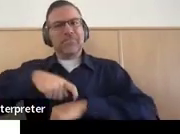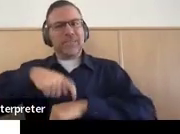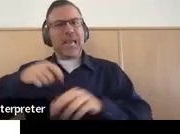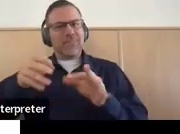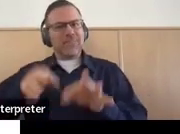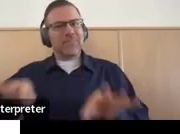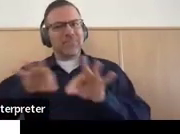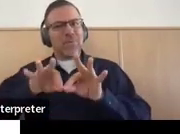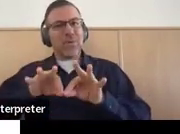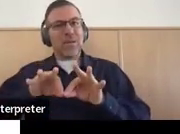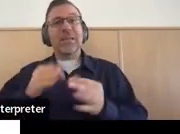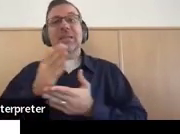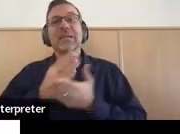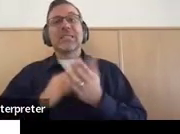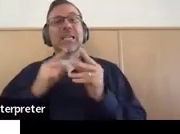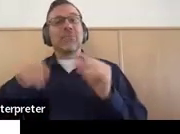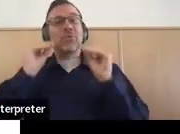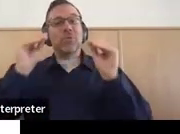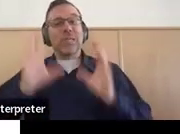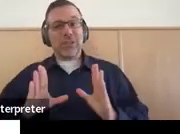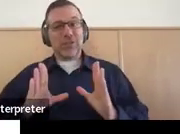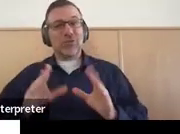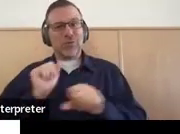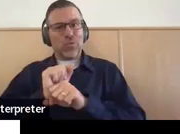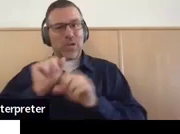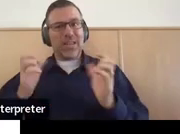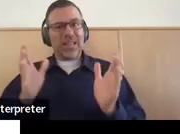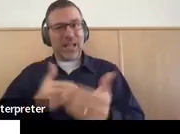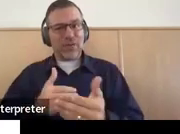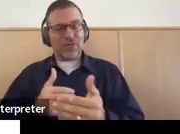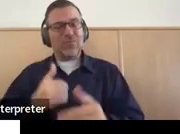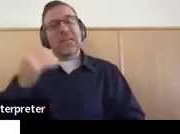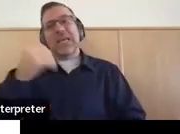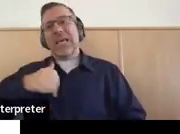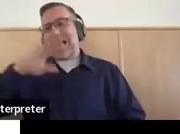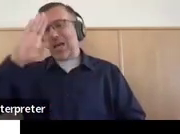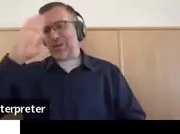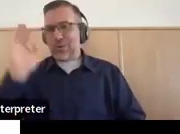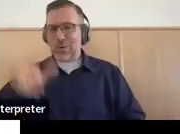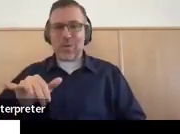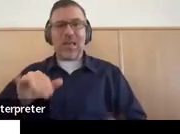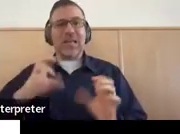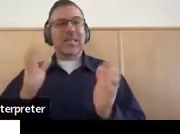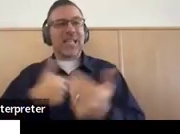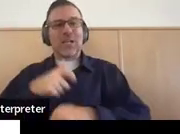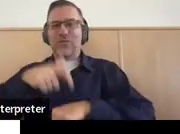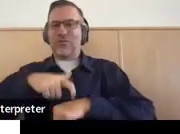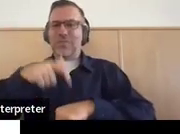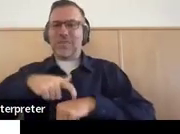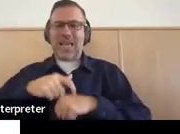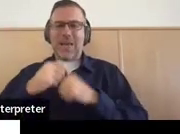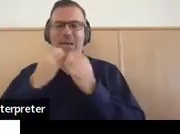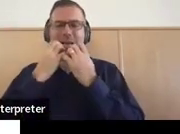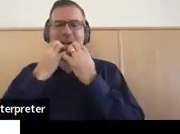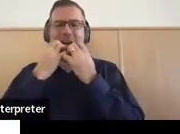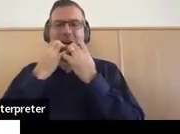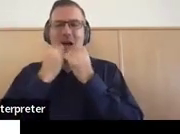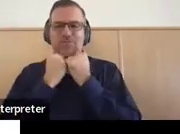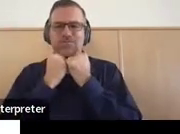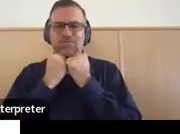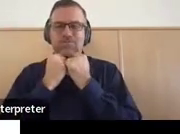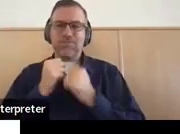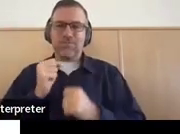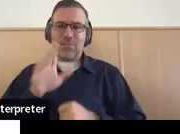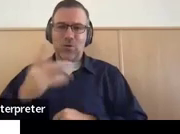classroom, hats off to you. This is a tough time, and I know that time is even more precious in your